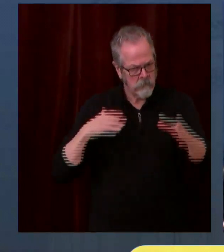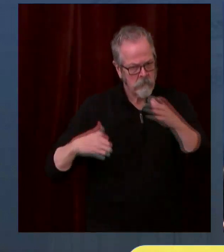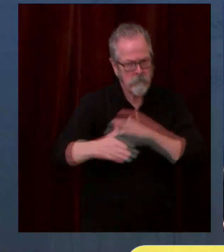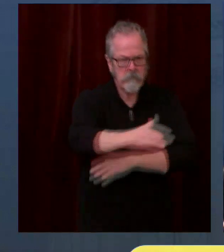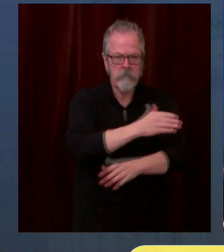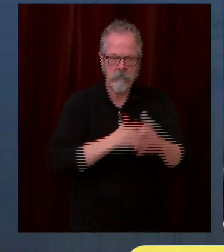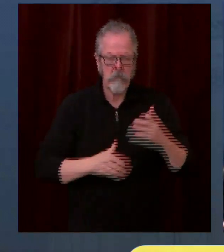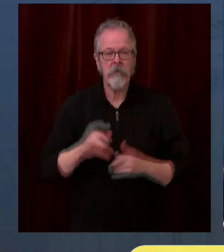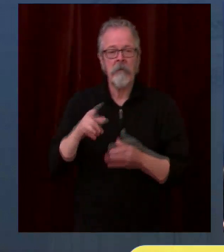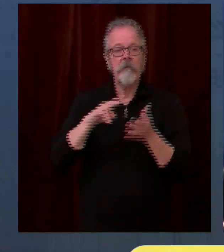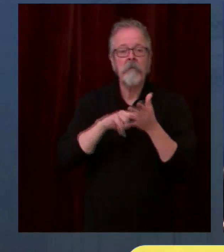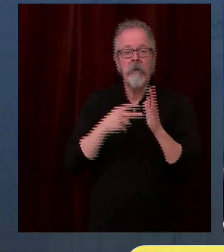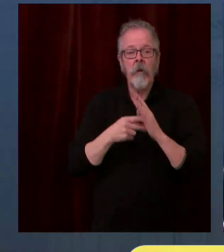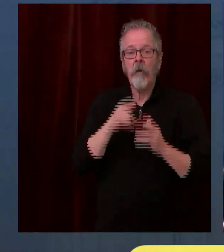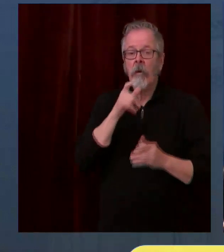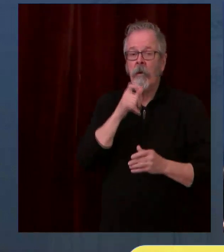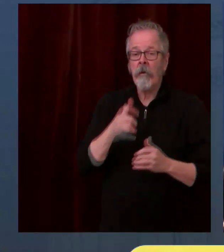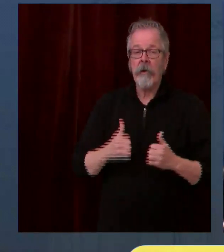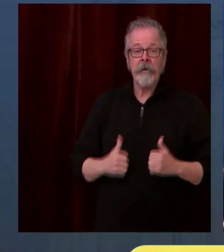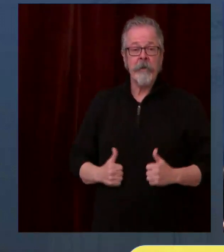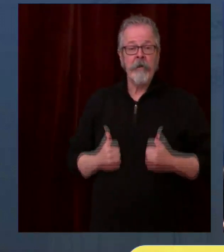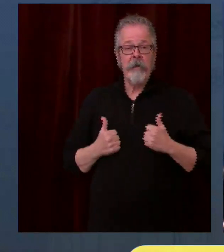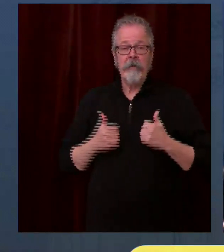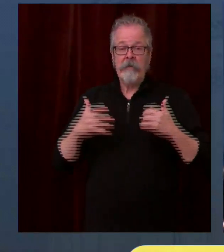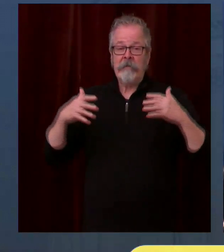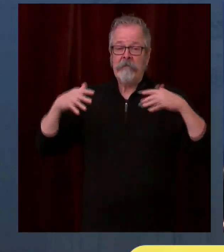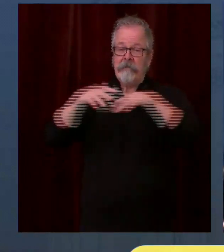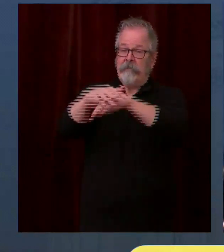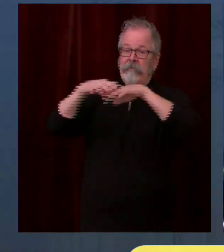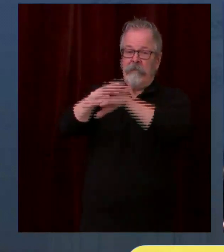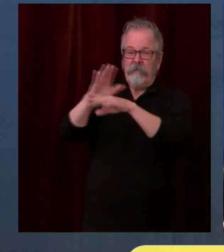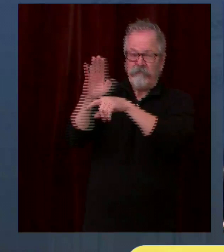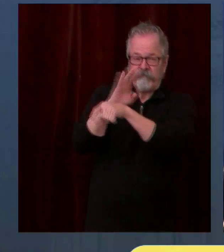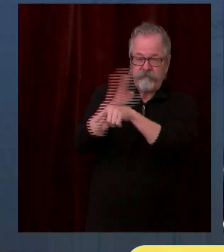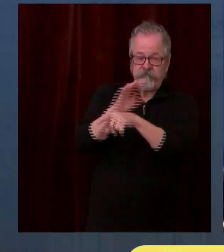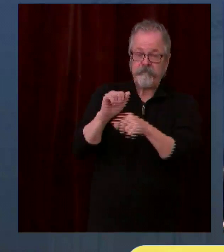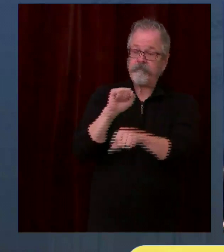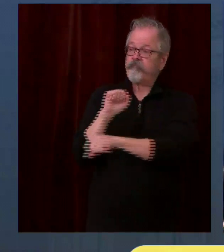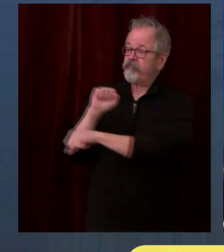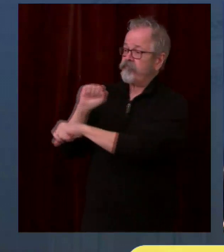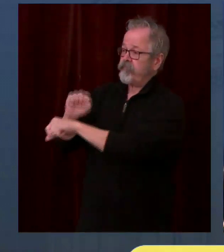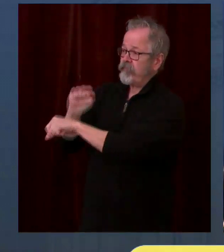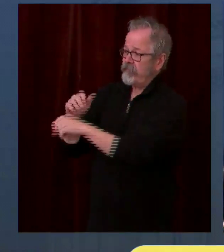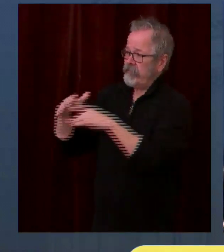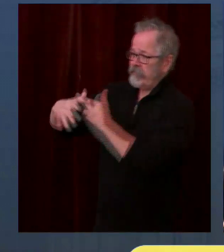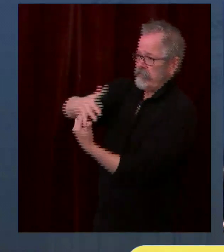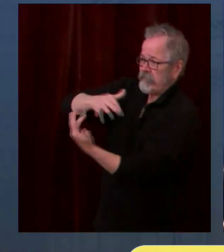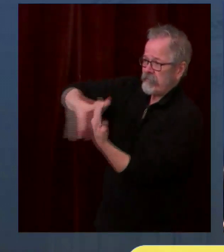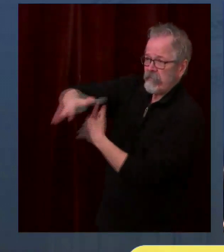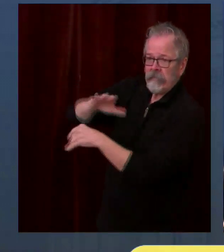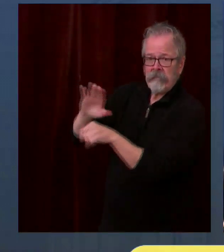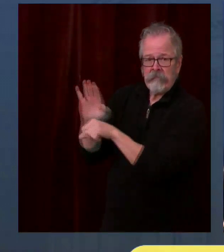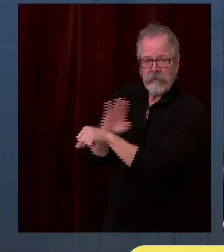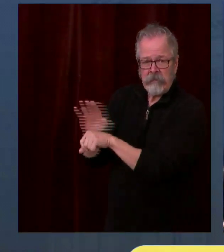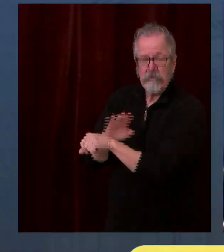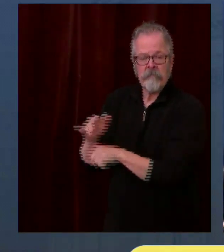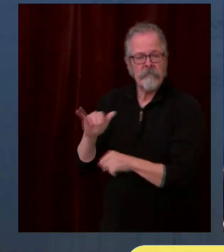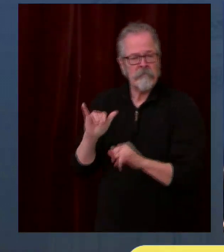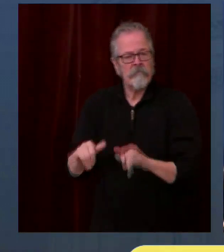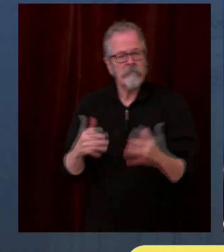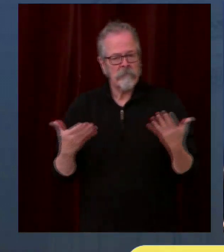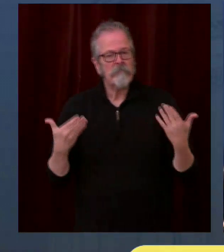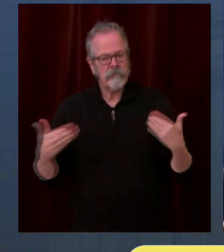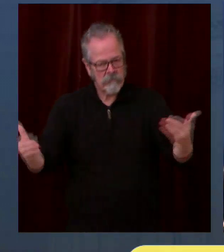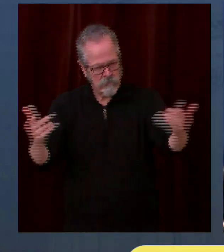And we encourage folks to start that today. The second step we're taking is to announce